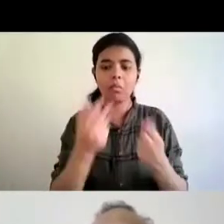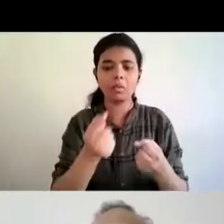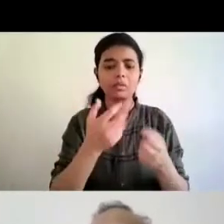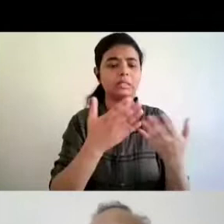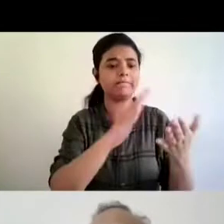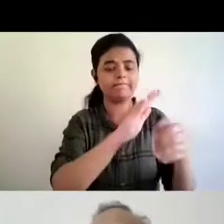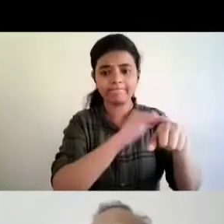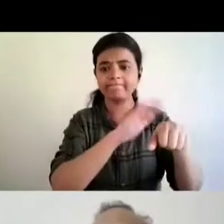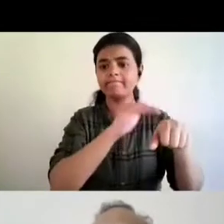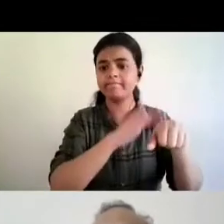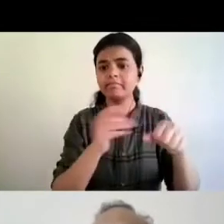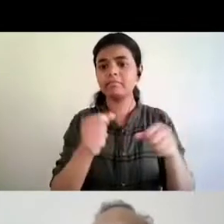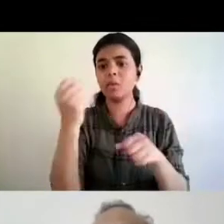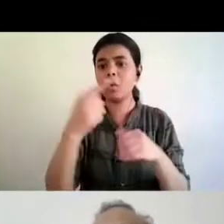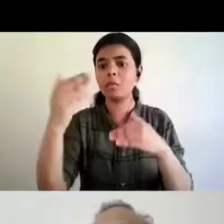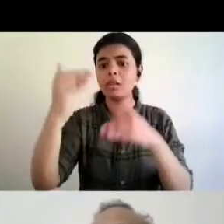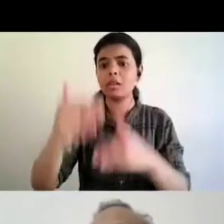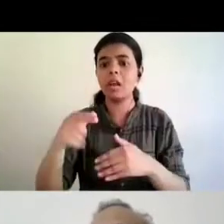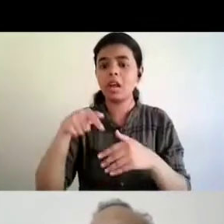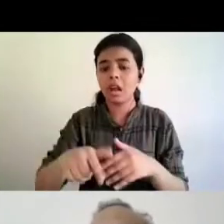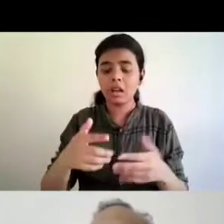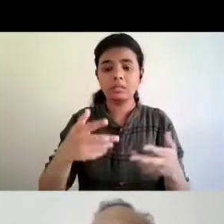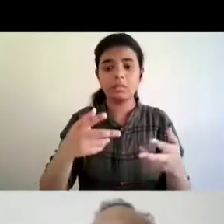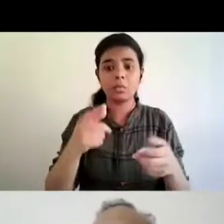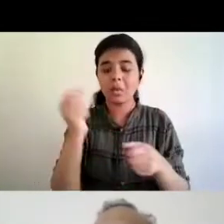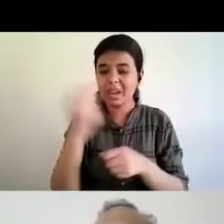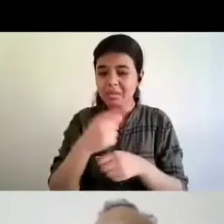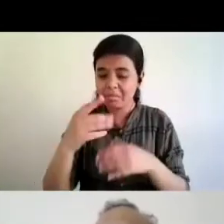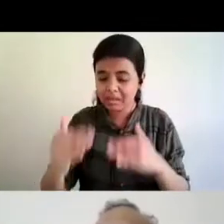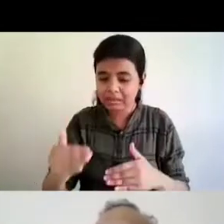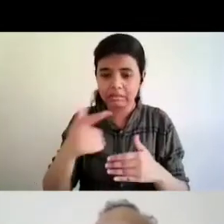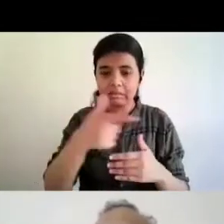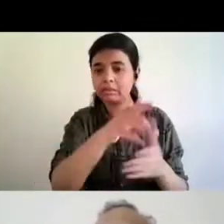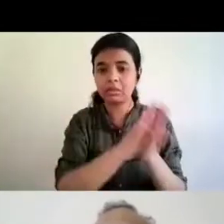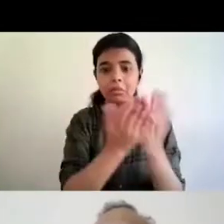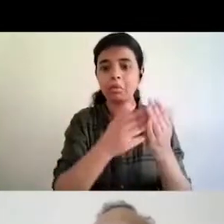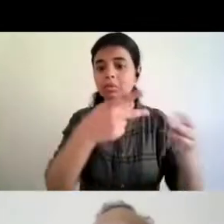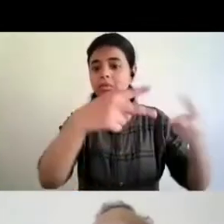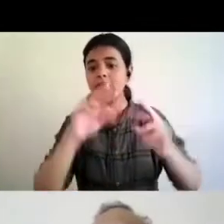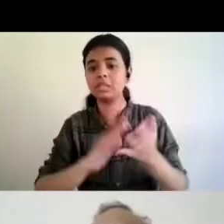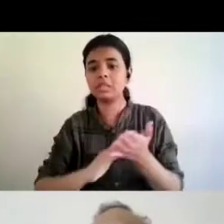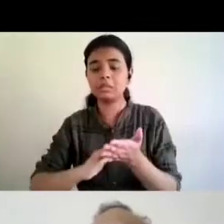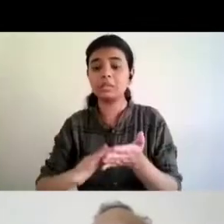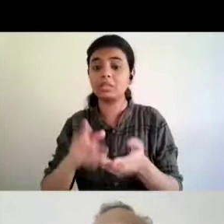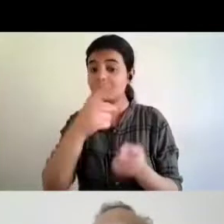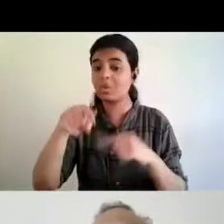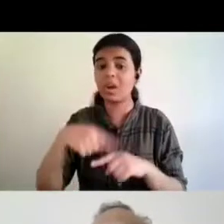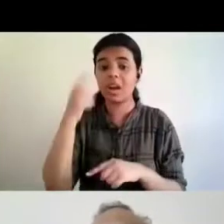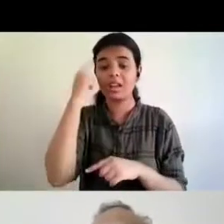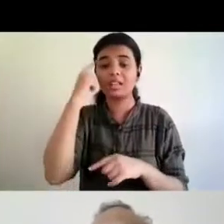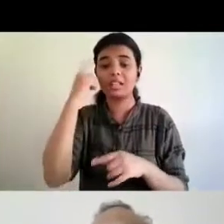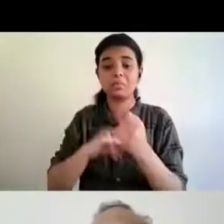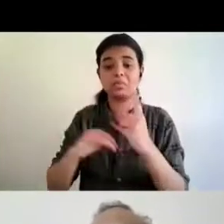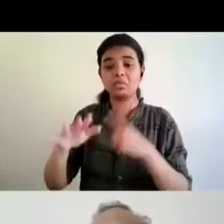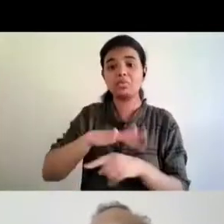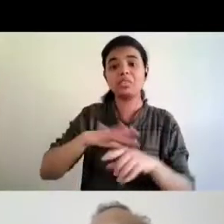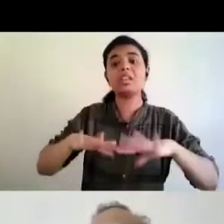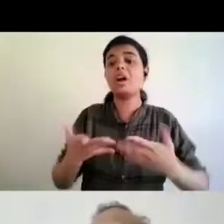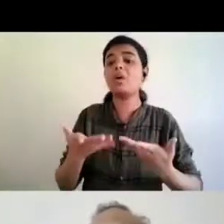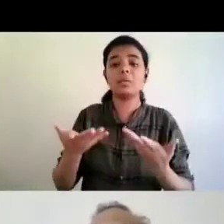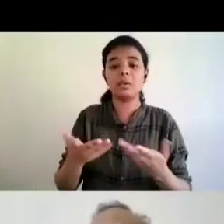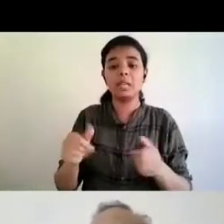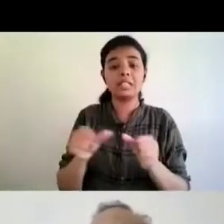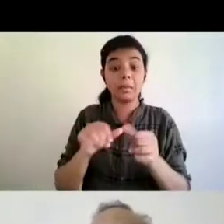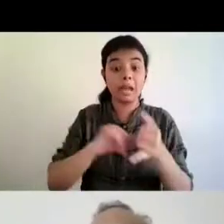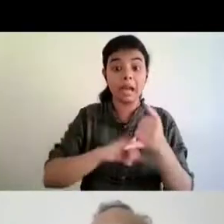and you can imagine that situation where the book is actually required to complete an assignment can